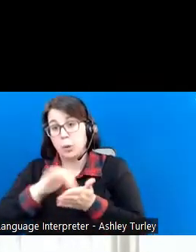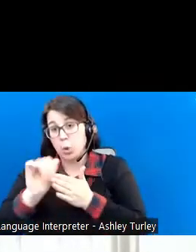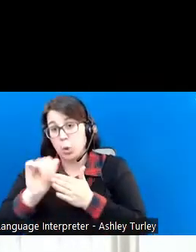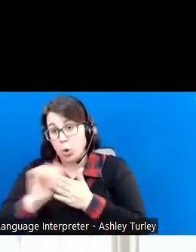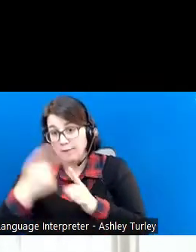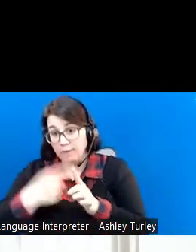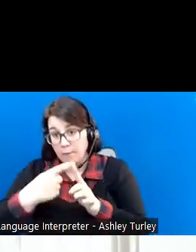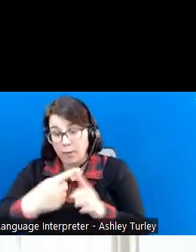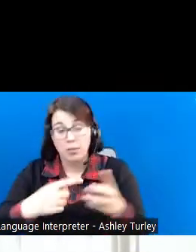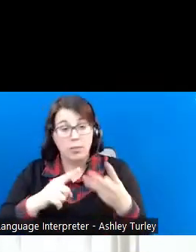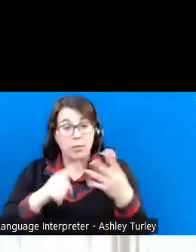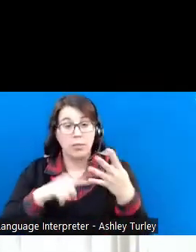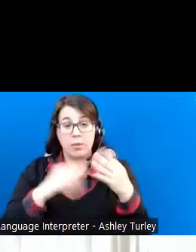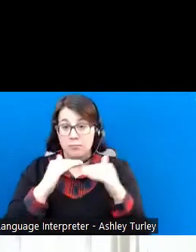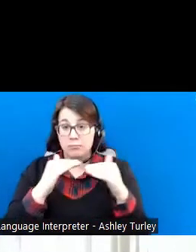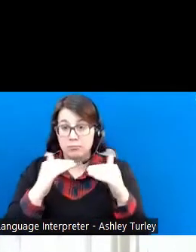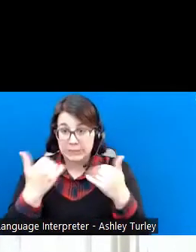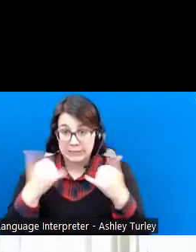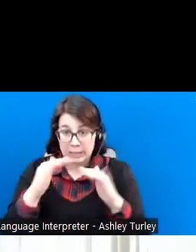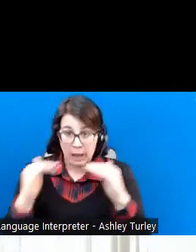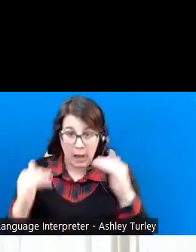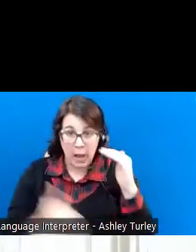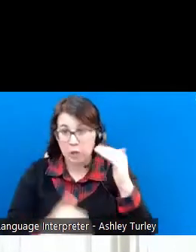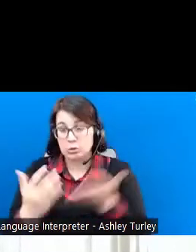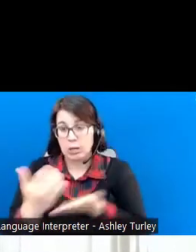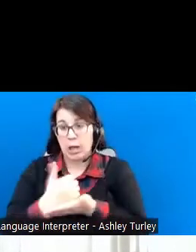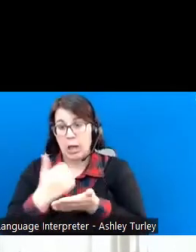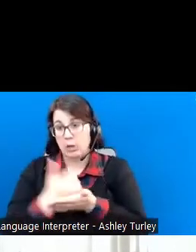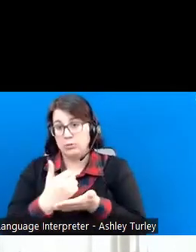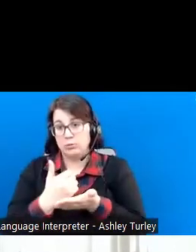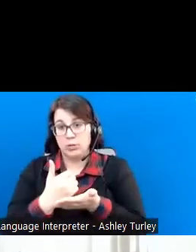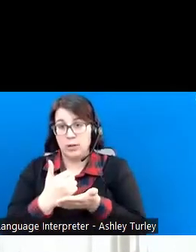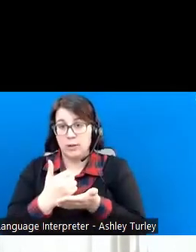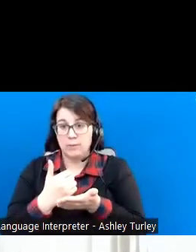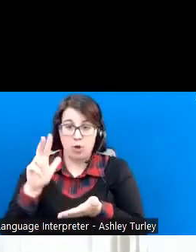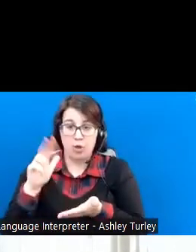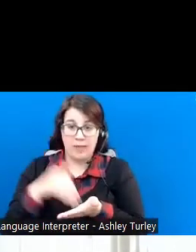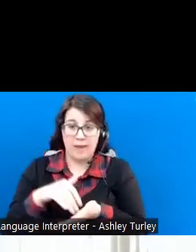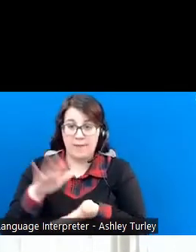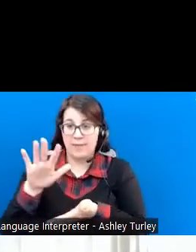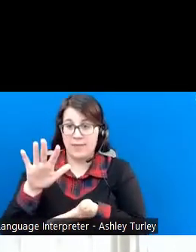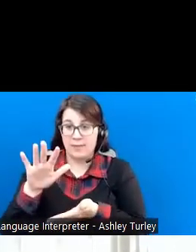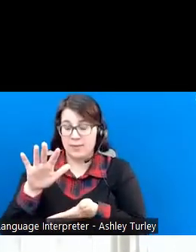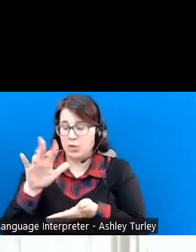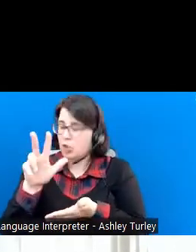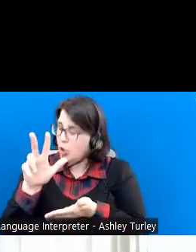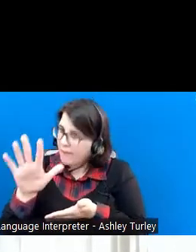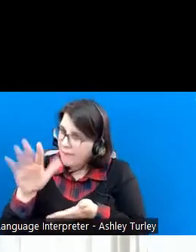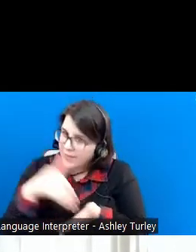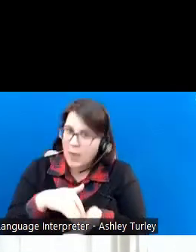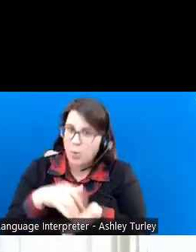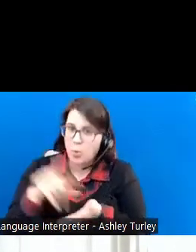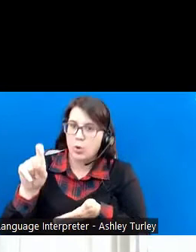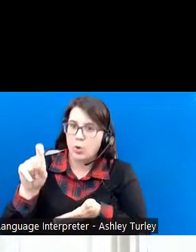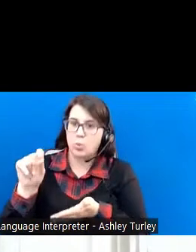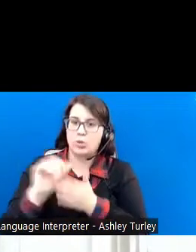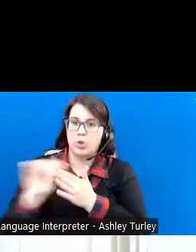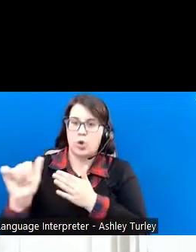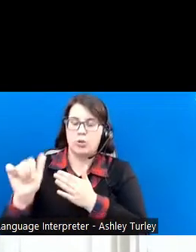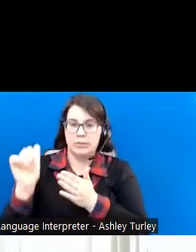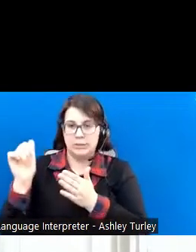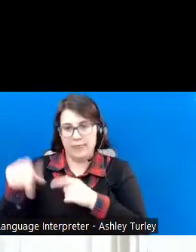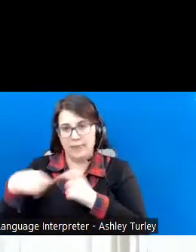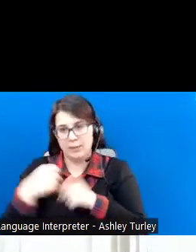and stay under the annual income limit of $35,120 in 2022.